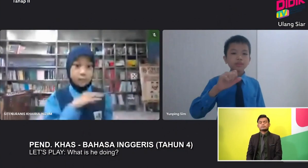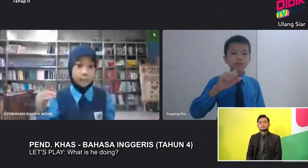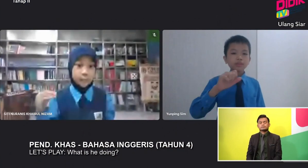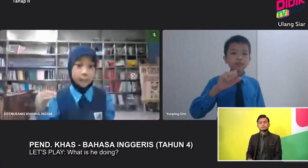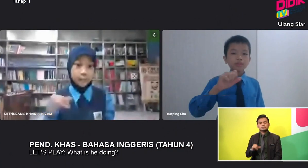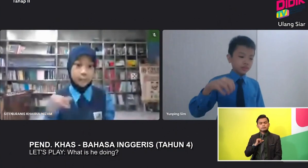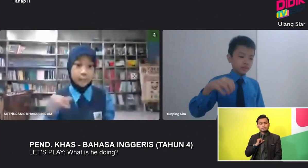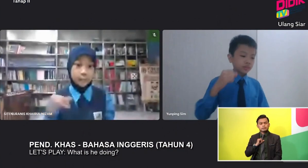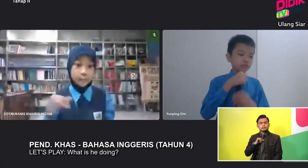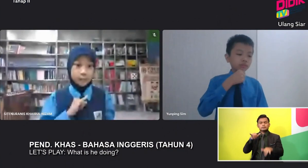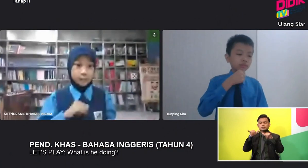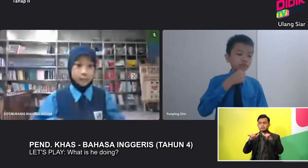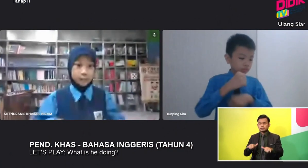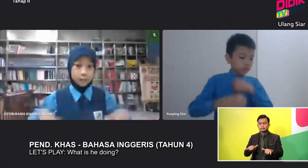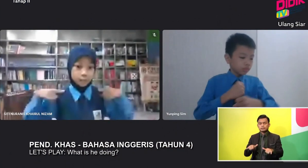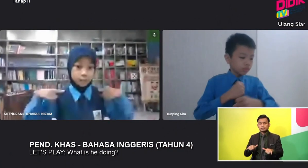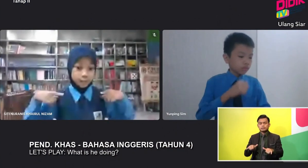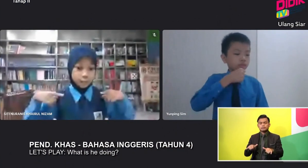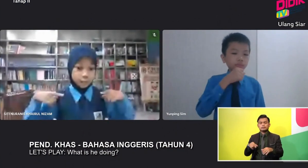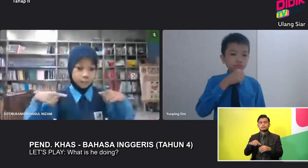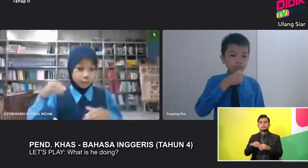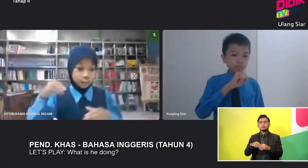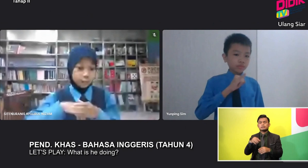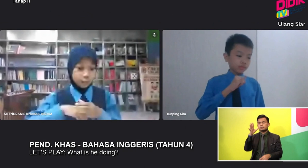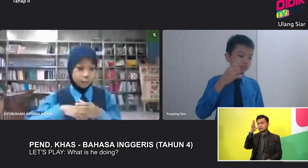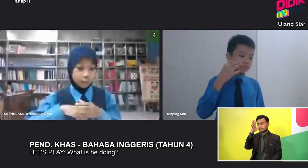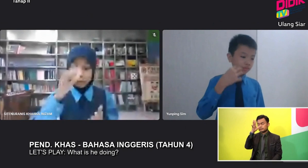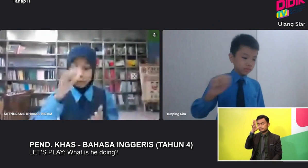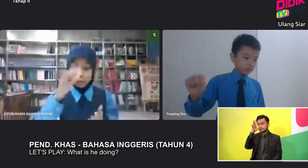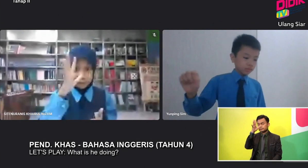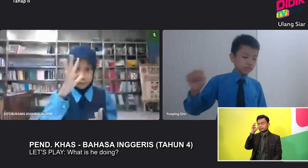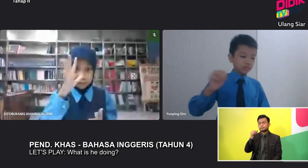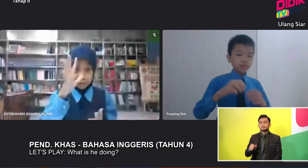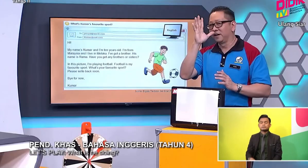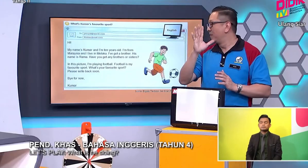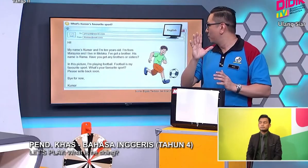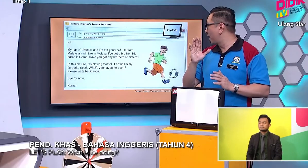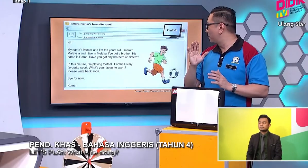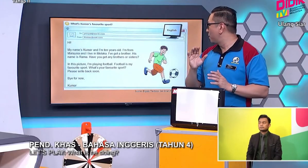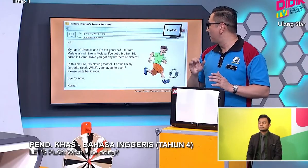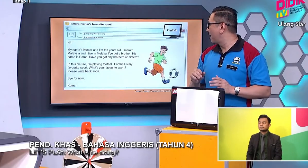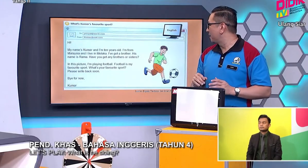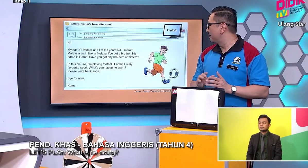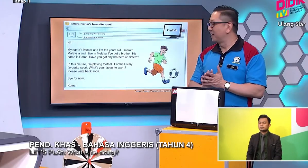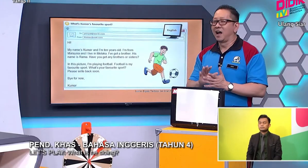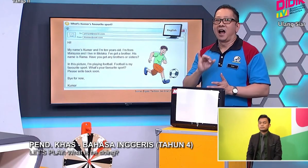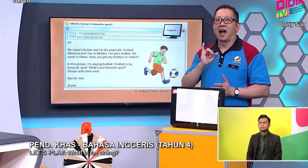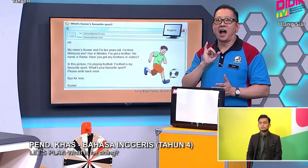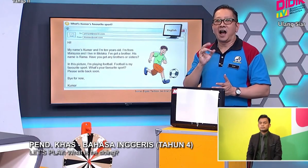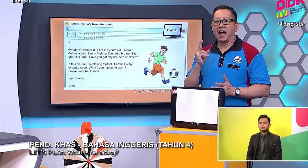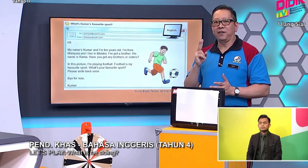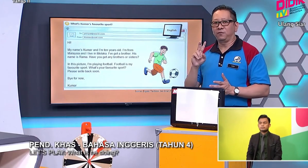Live In Melaka Okay This is the boy Who come from Melaka